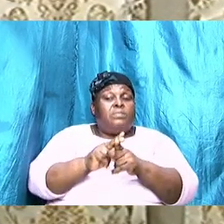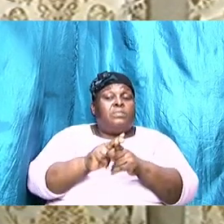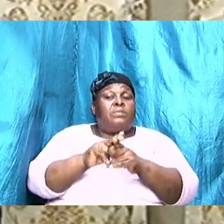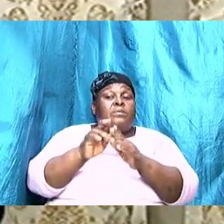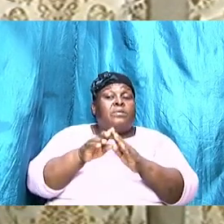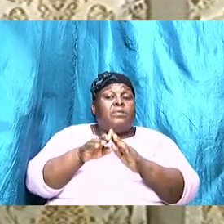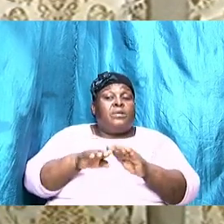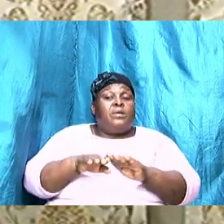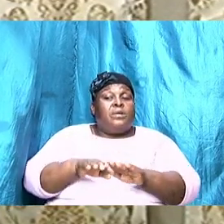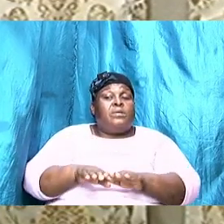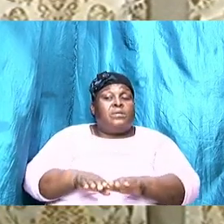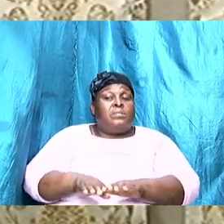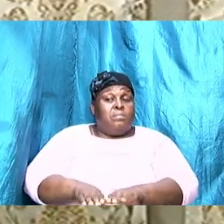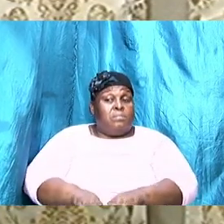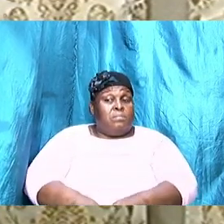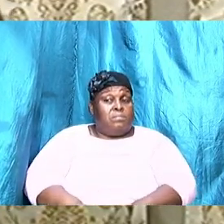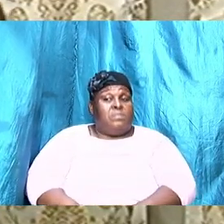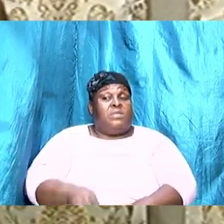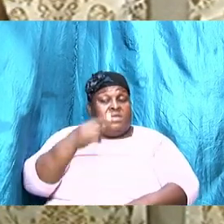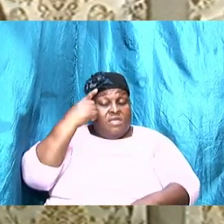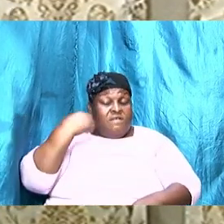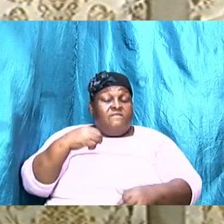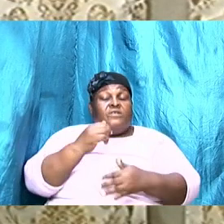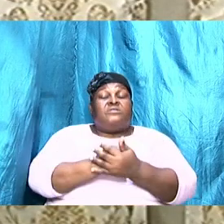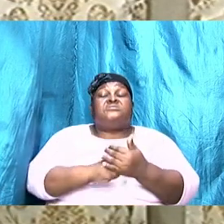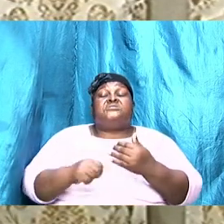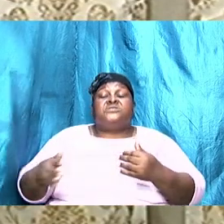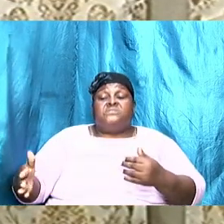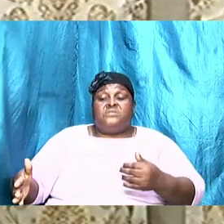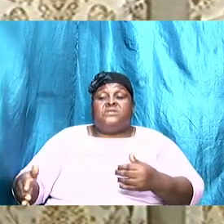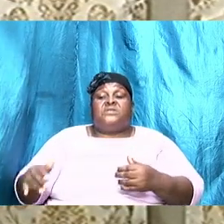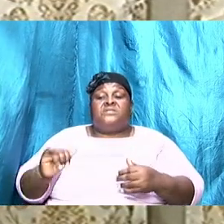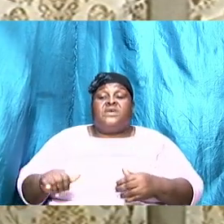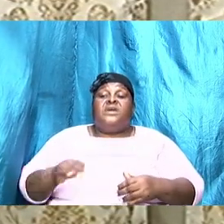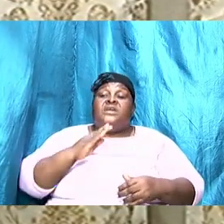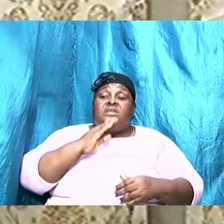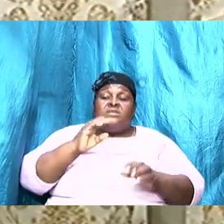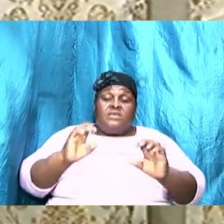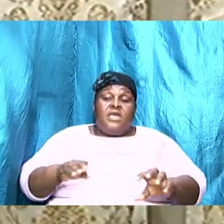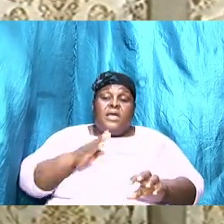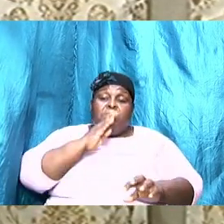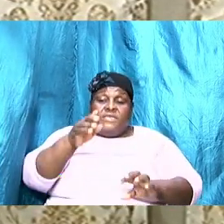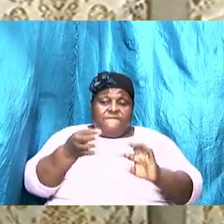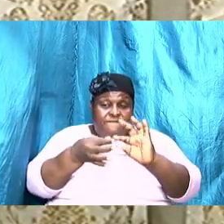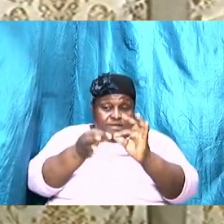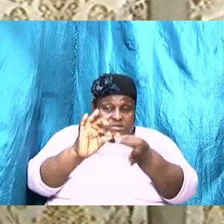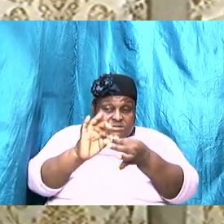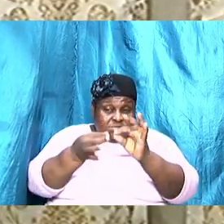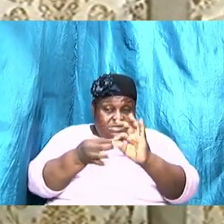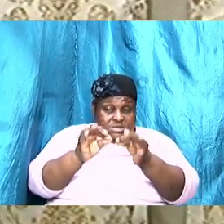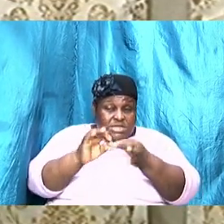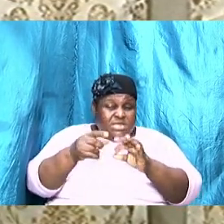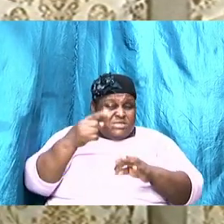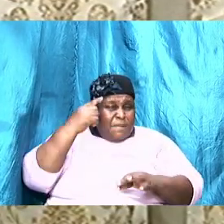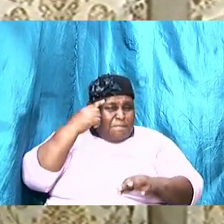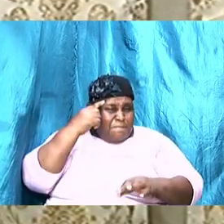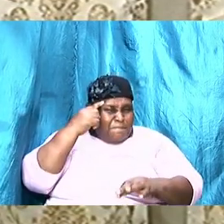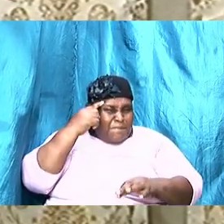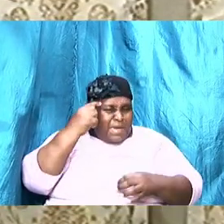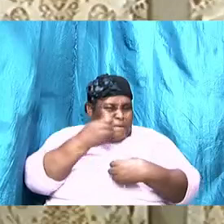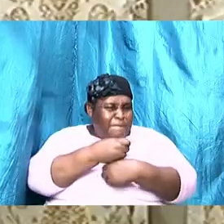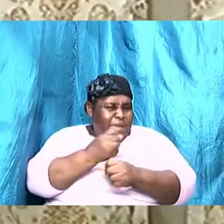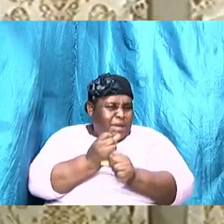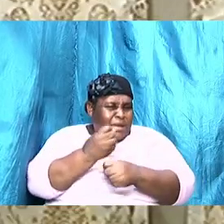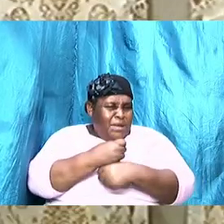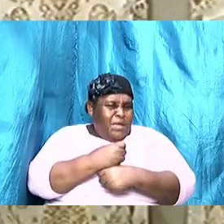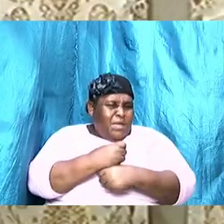something that can be addressed it is a mindset that has caused this